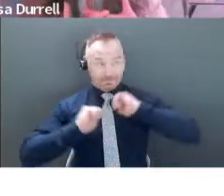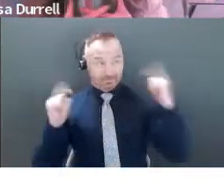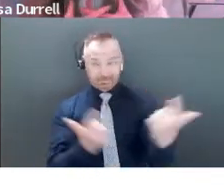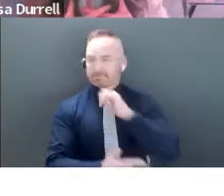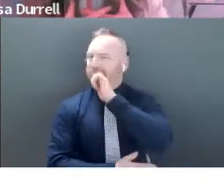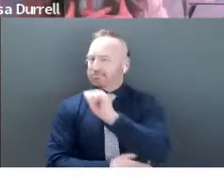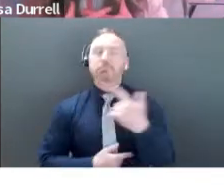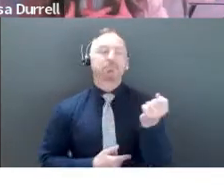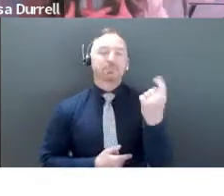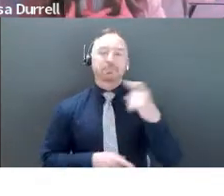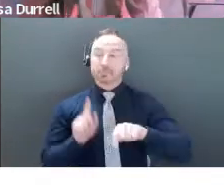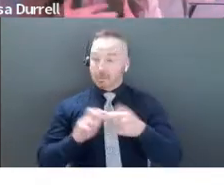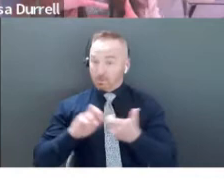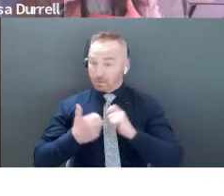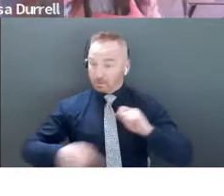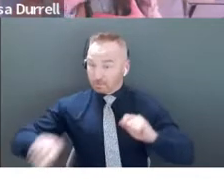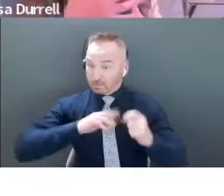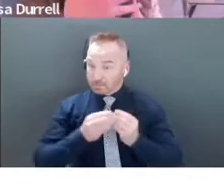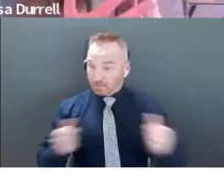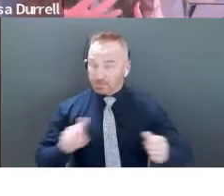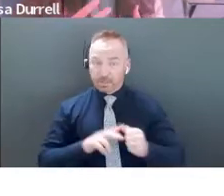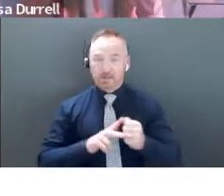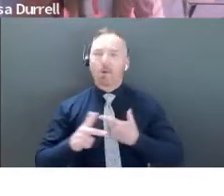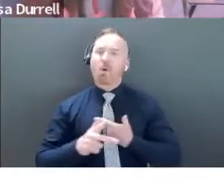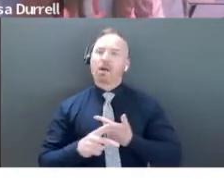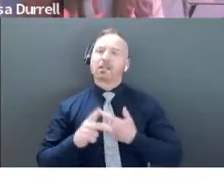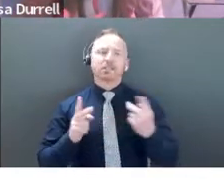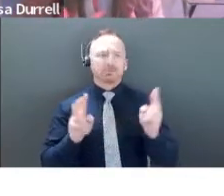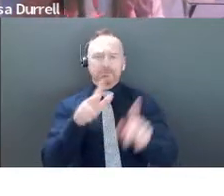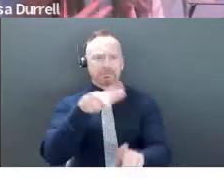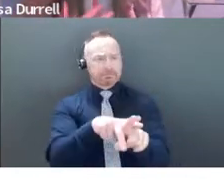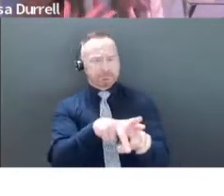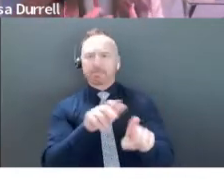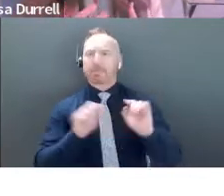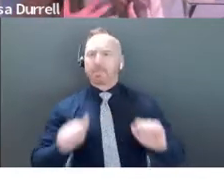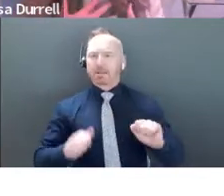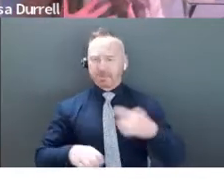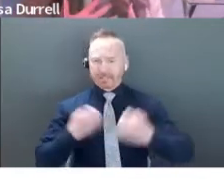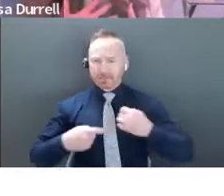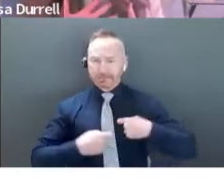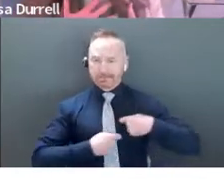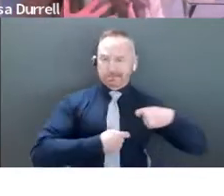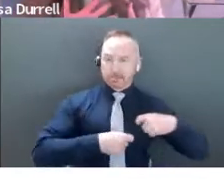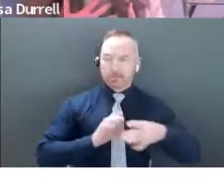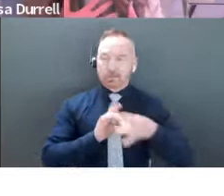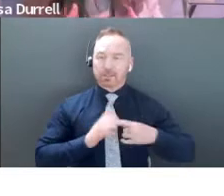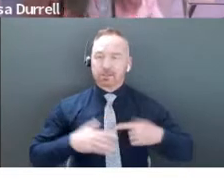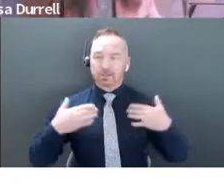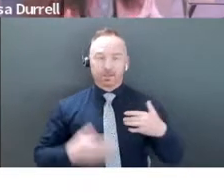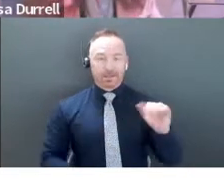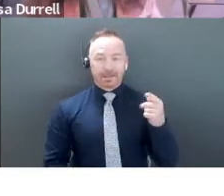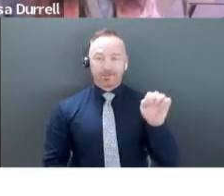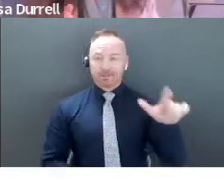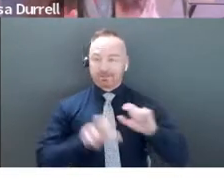have the problem that we're solving and have some sort of emotional tug on the way that that angel investor is feeling.